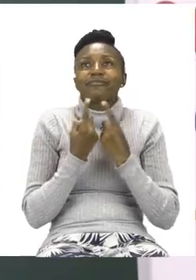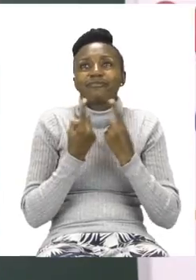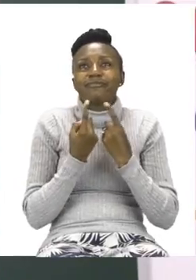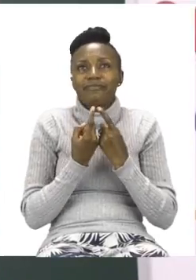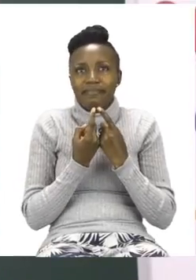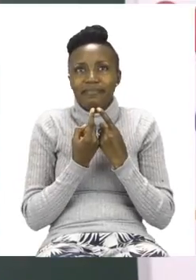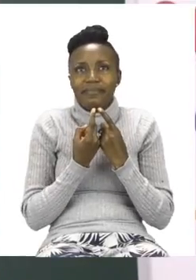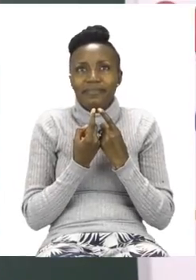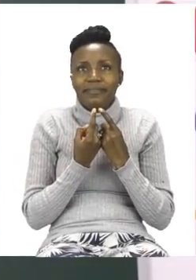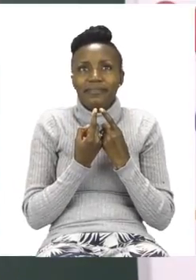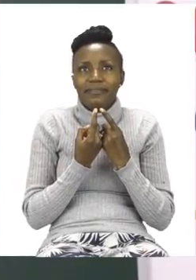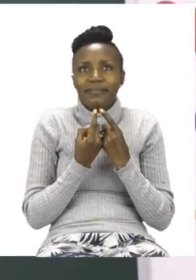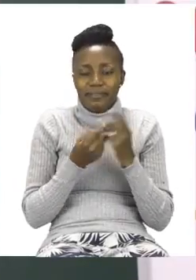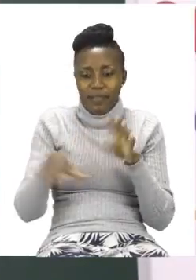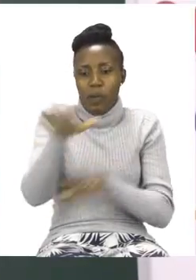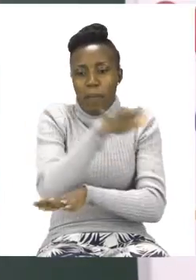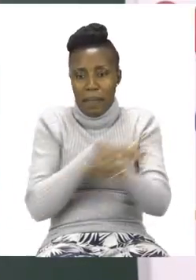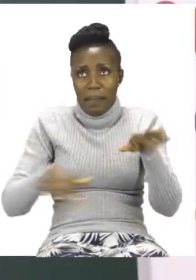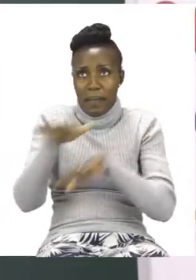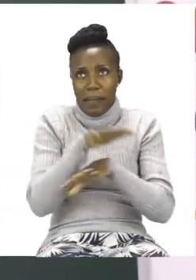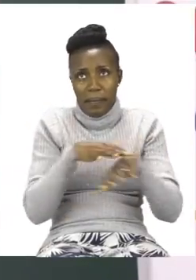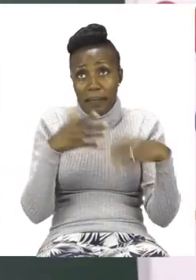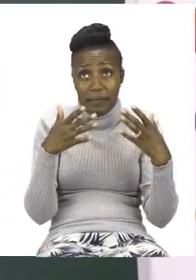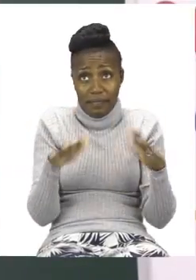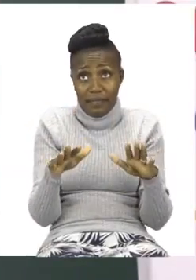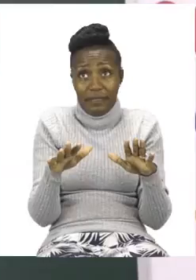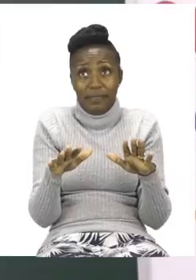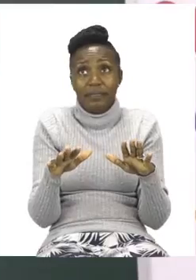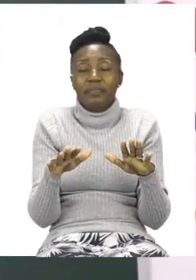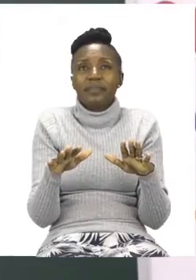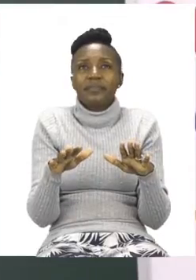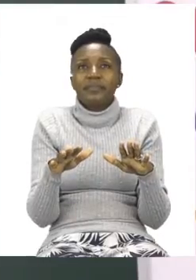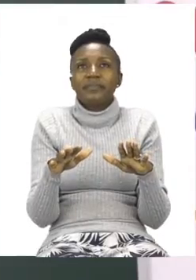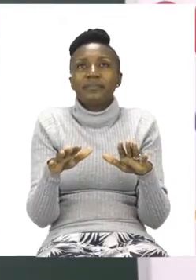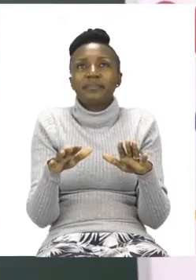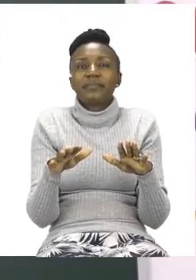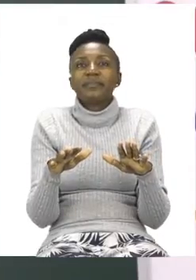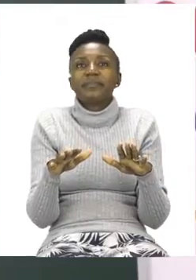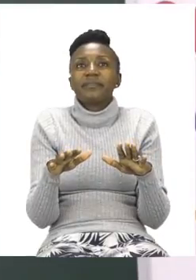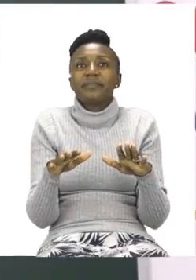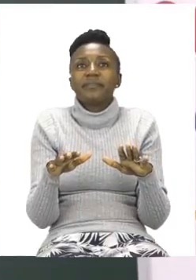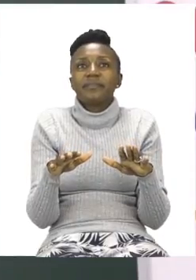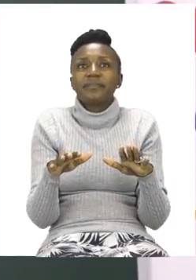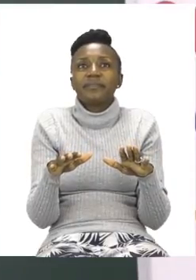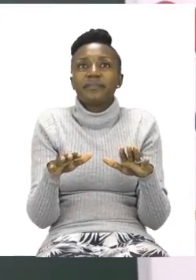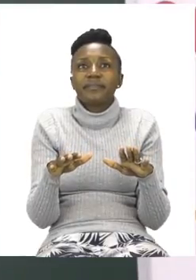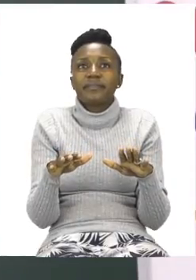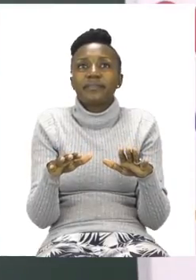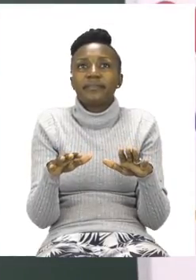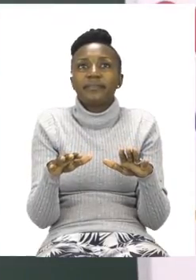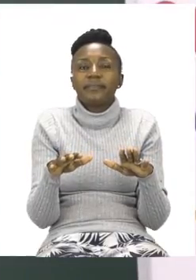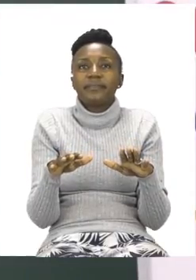facing down and then you mix them. You mix them. And then